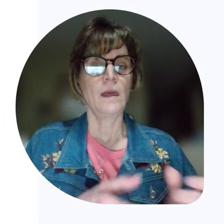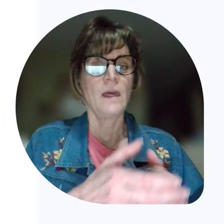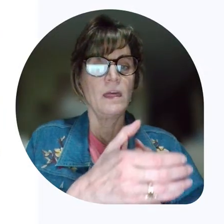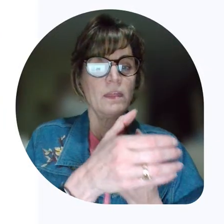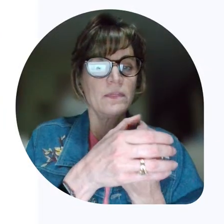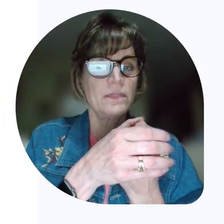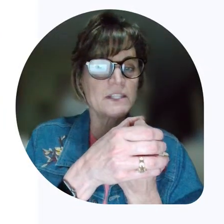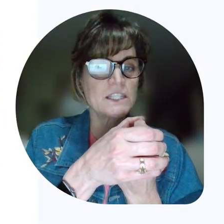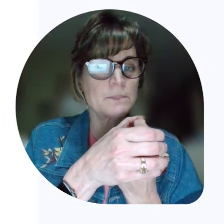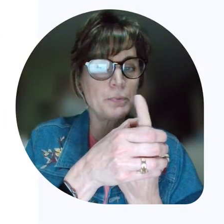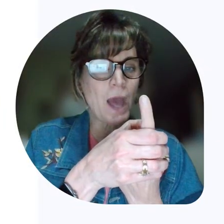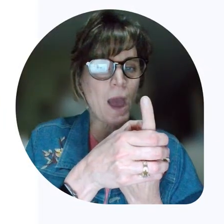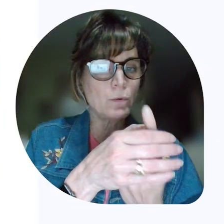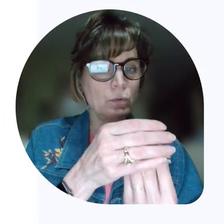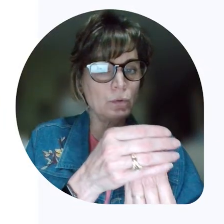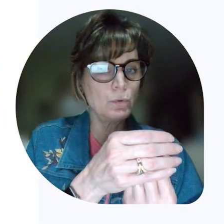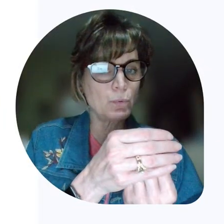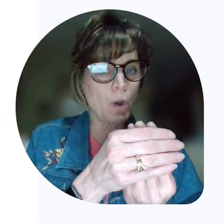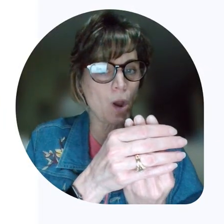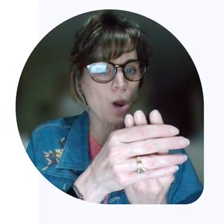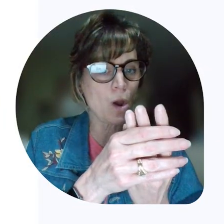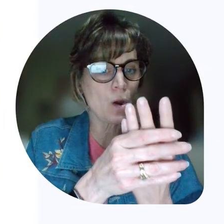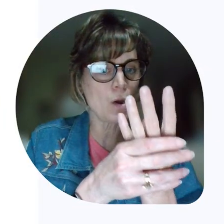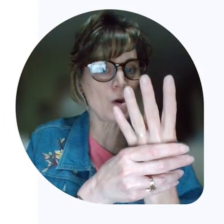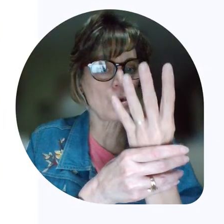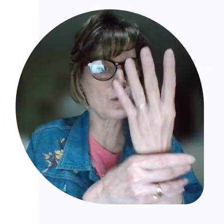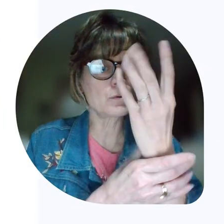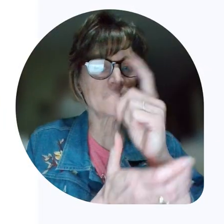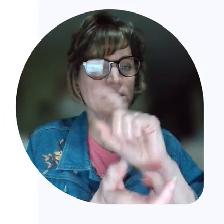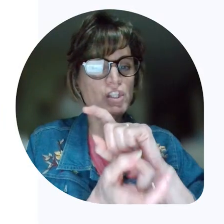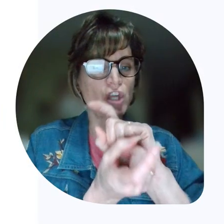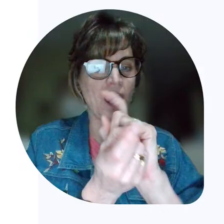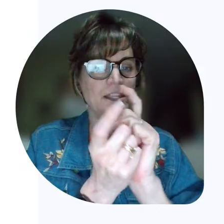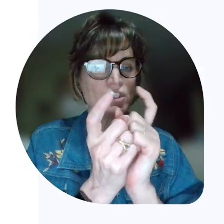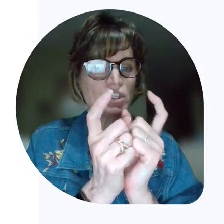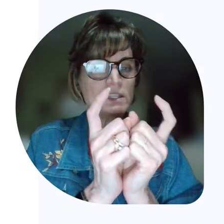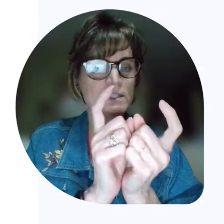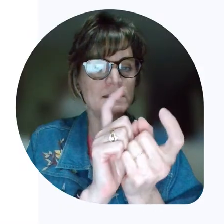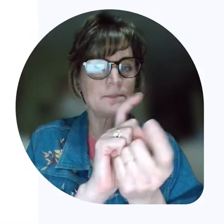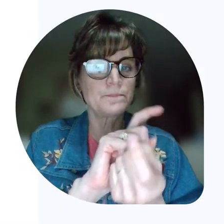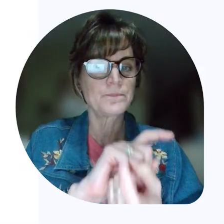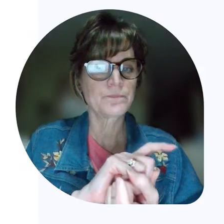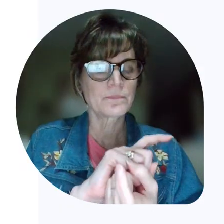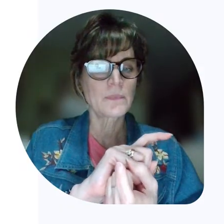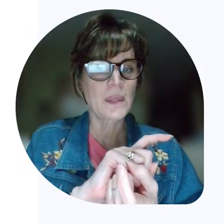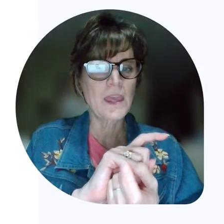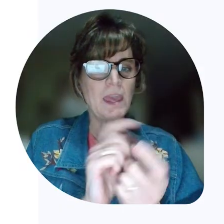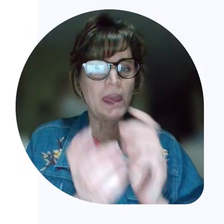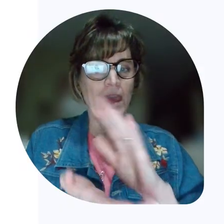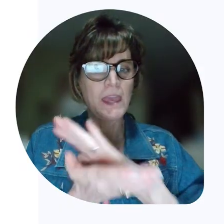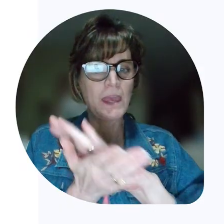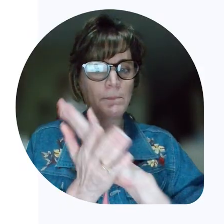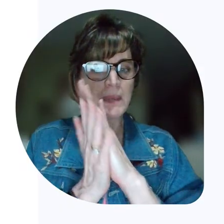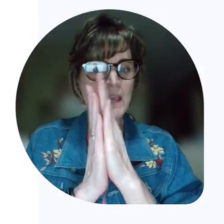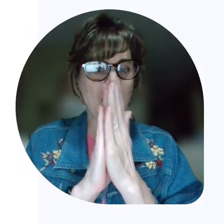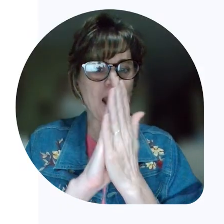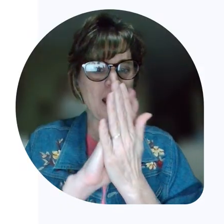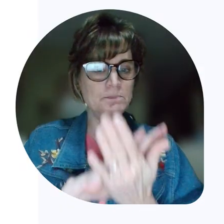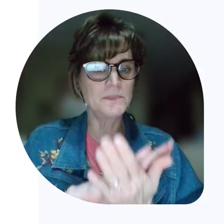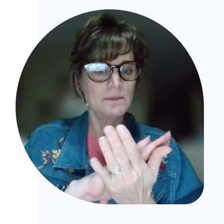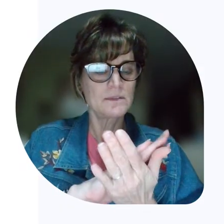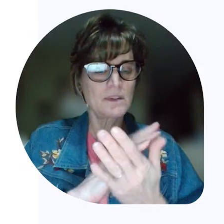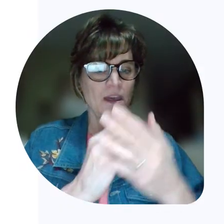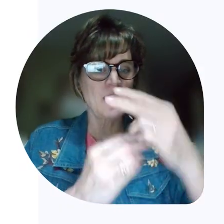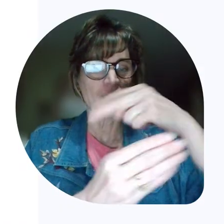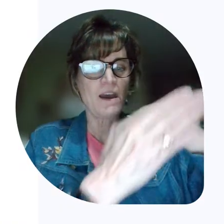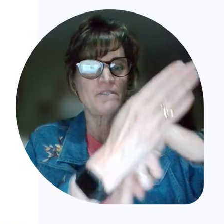The sprout grows and changes. It becomes